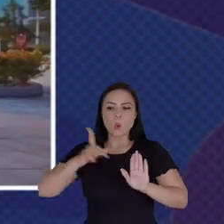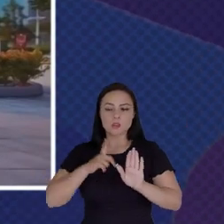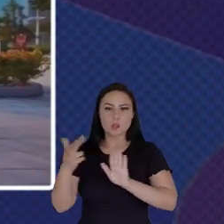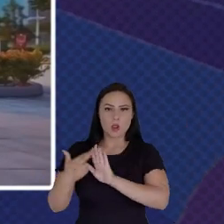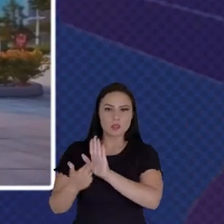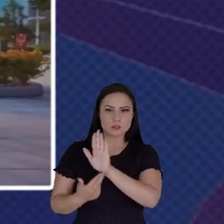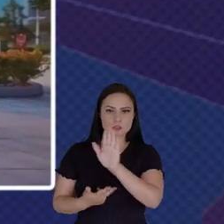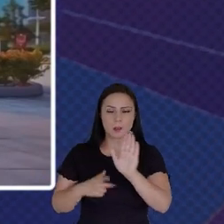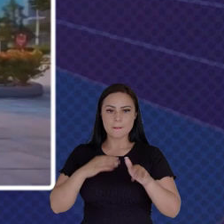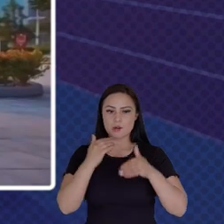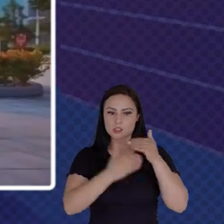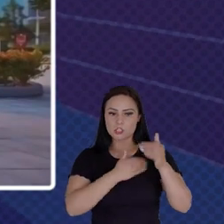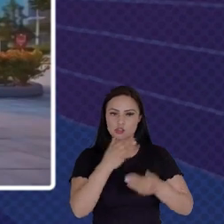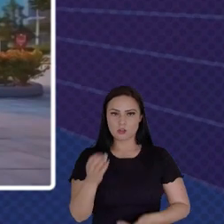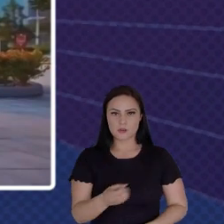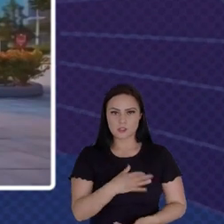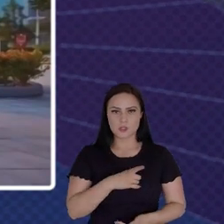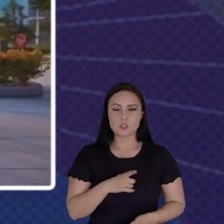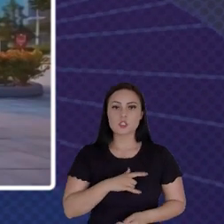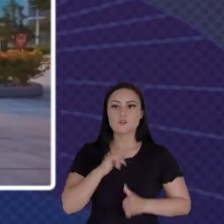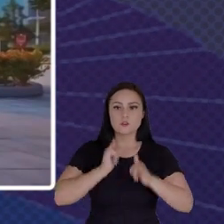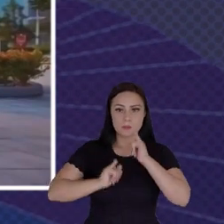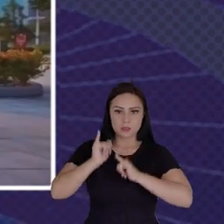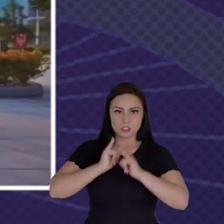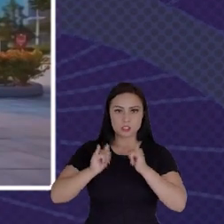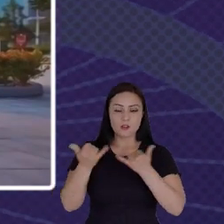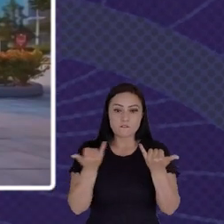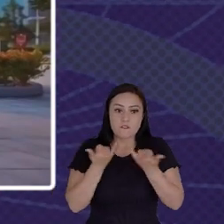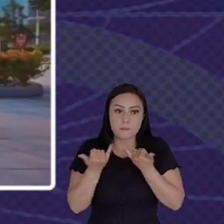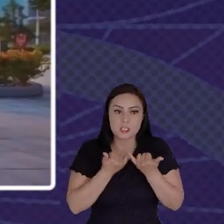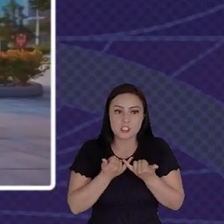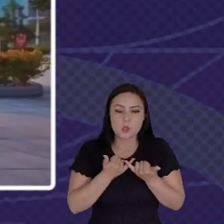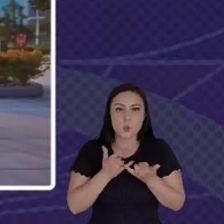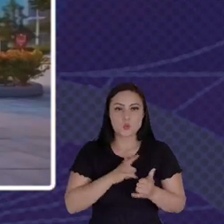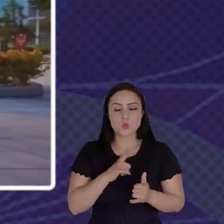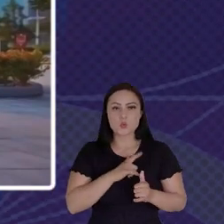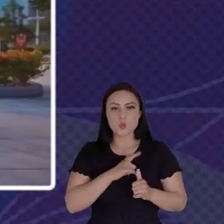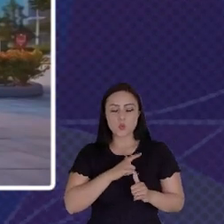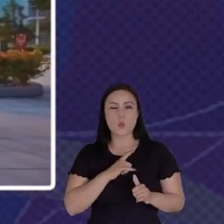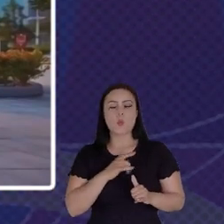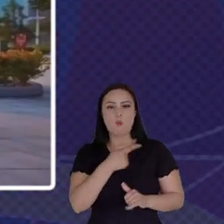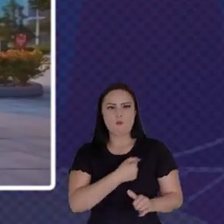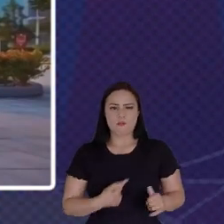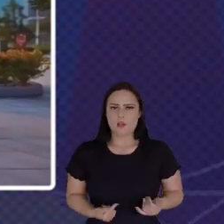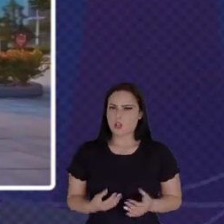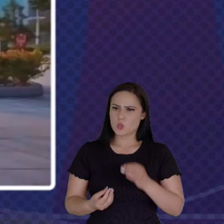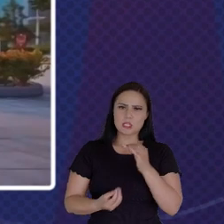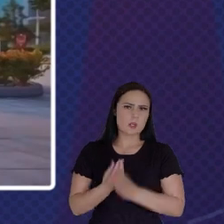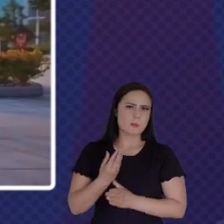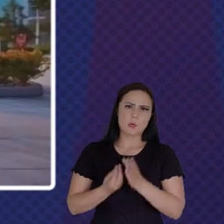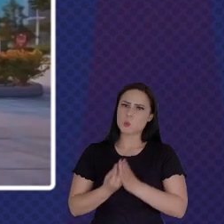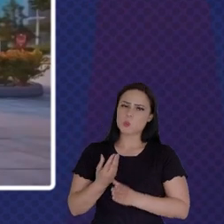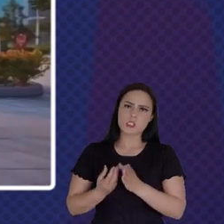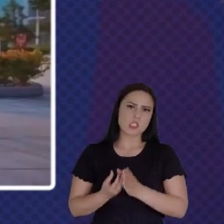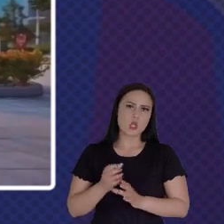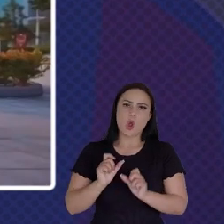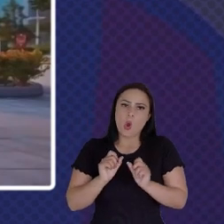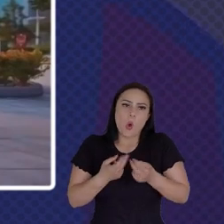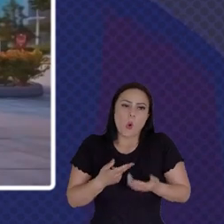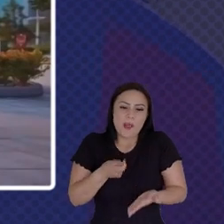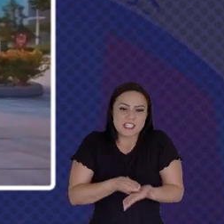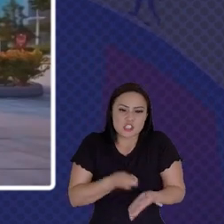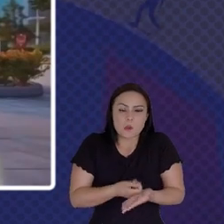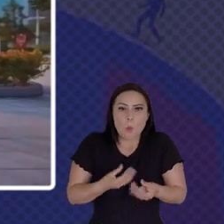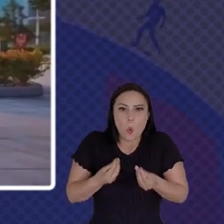That We Take In As A Government We Don't End Up Over Producing That Information Or Over Requesting It One Of The Most